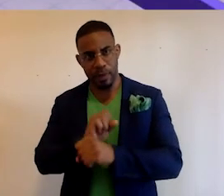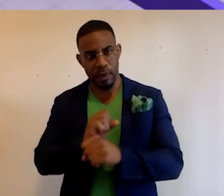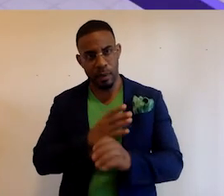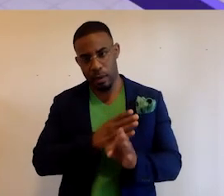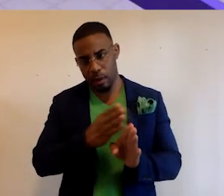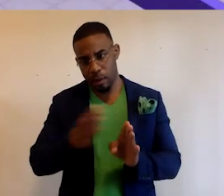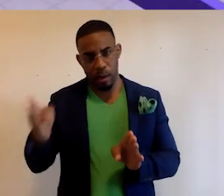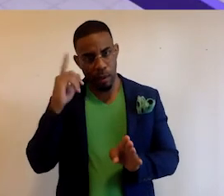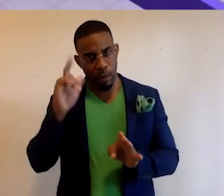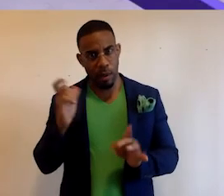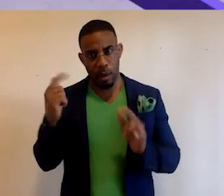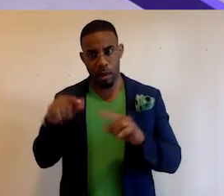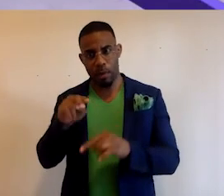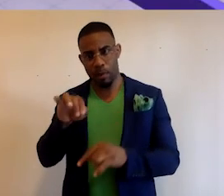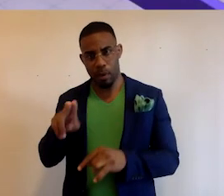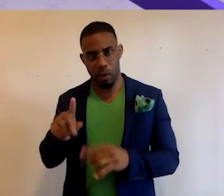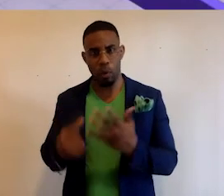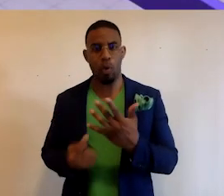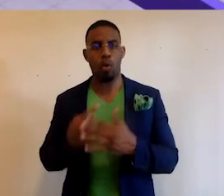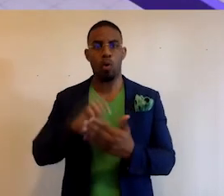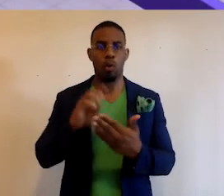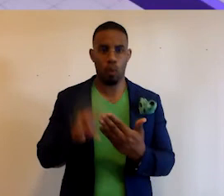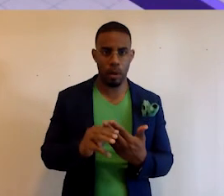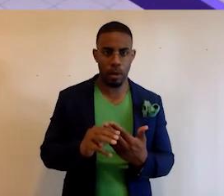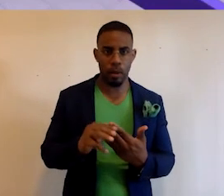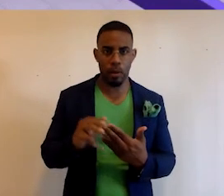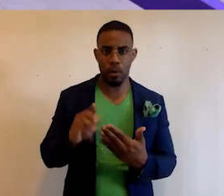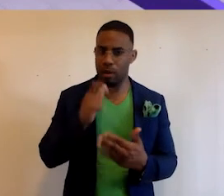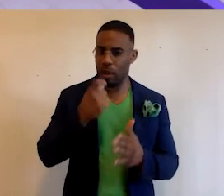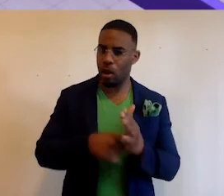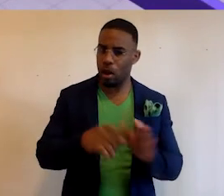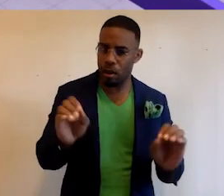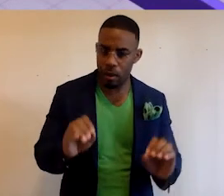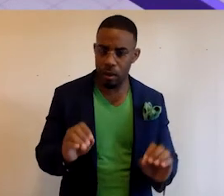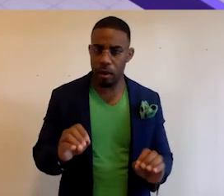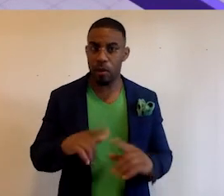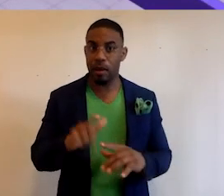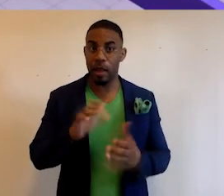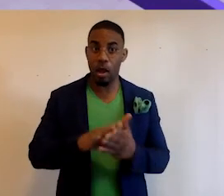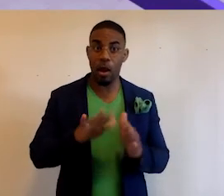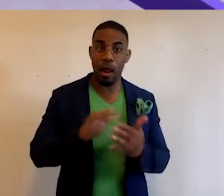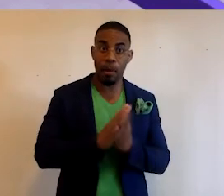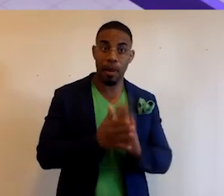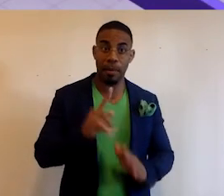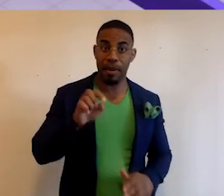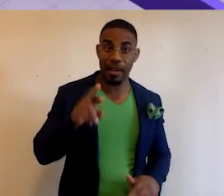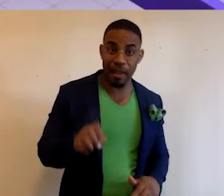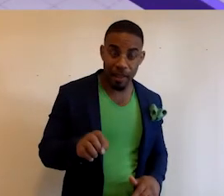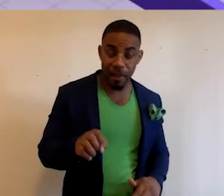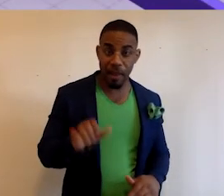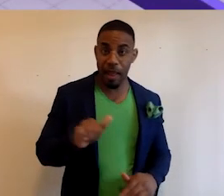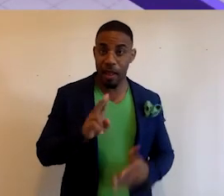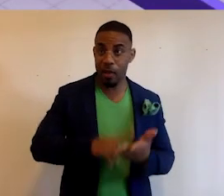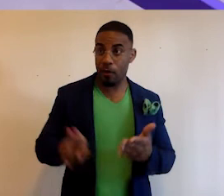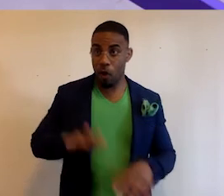for them to come to NYU and go through this curriculum, so it doesn't cost them anything, so they can learn how to become tenured at